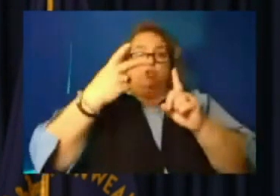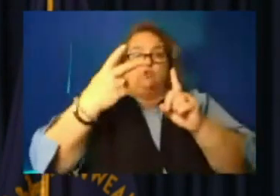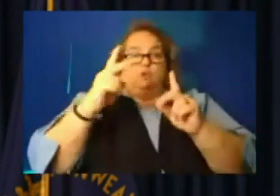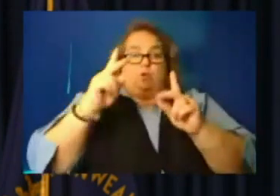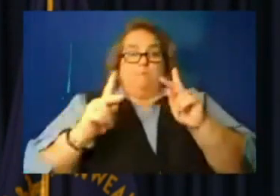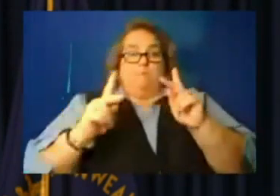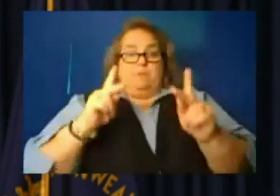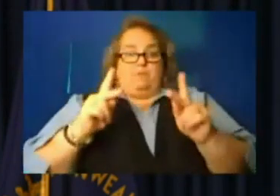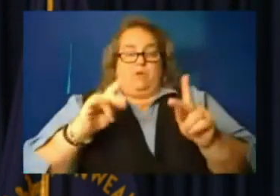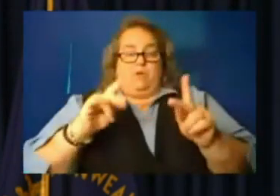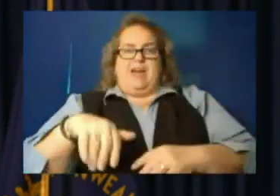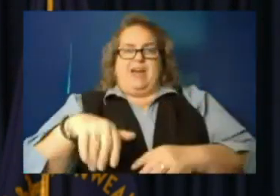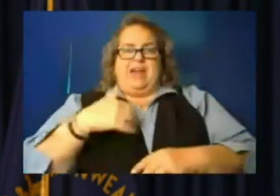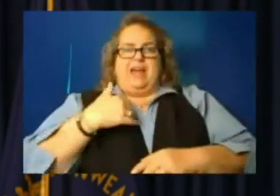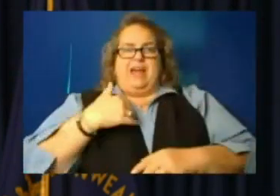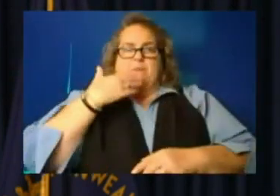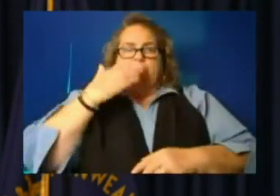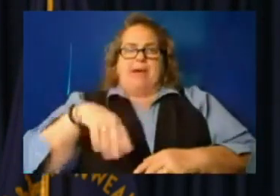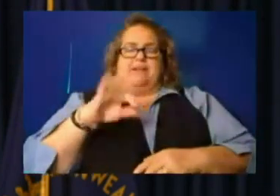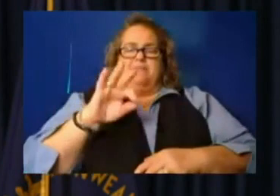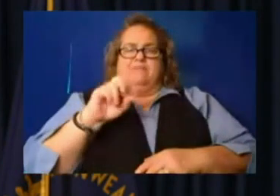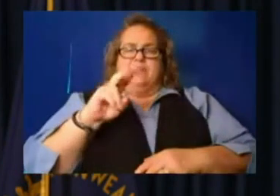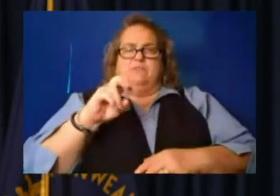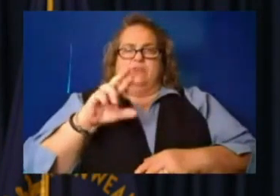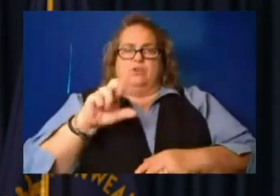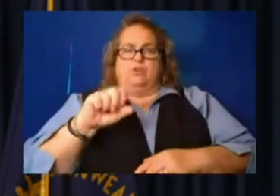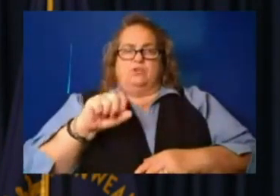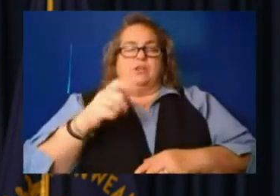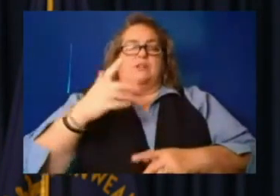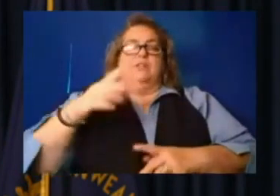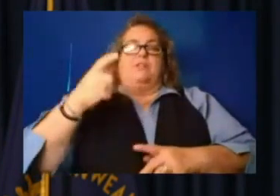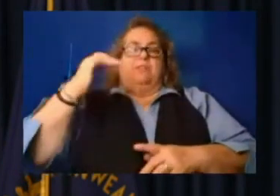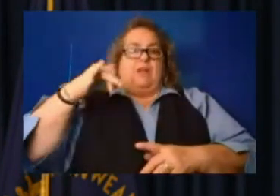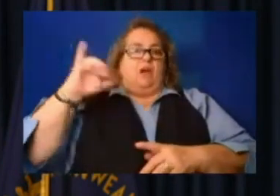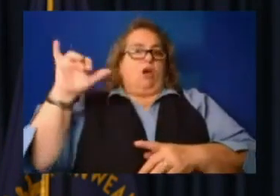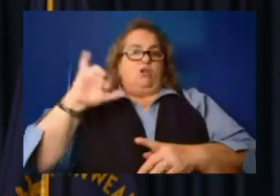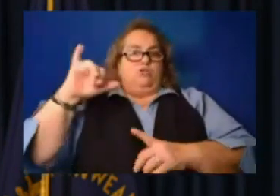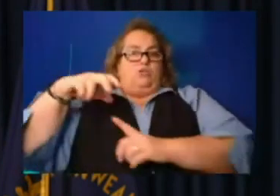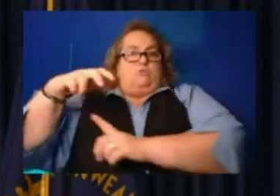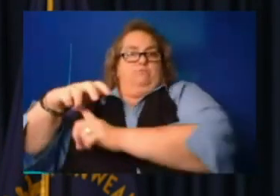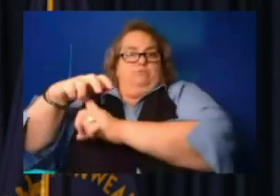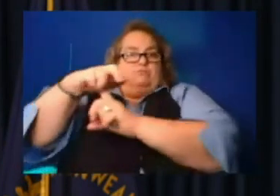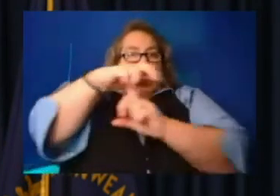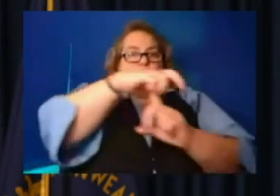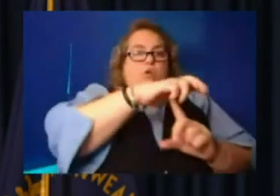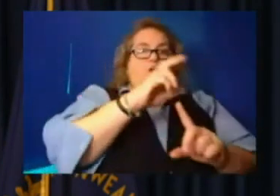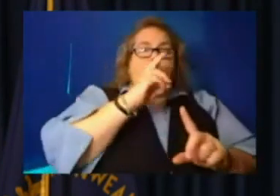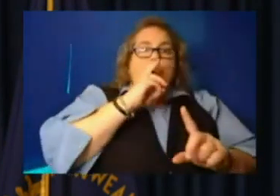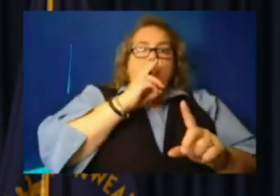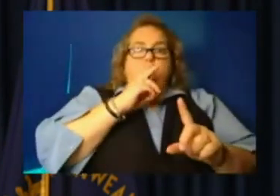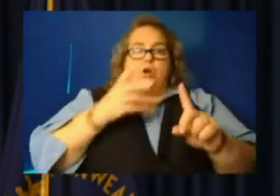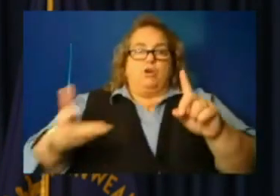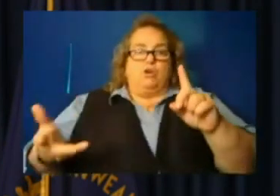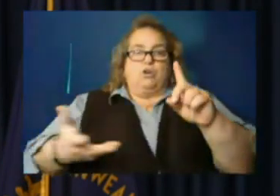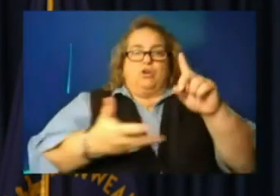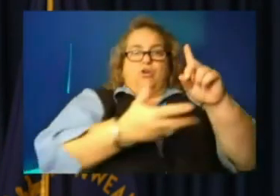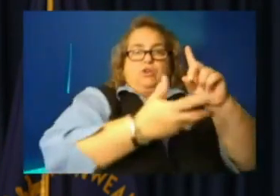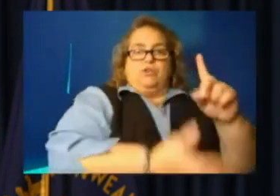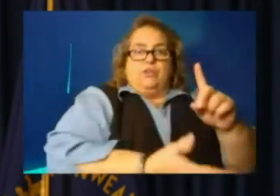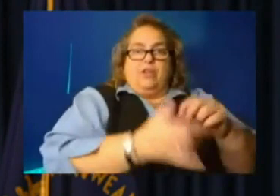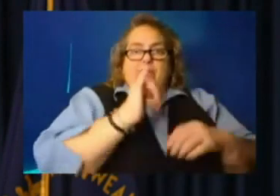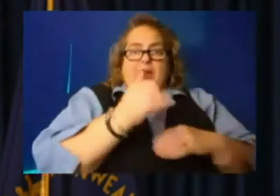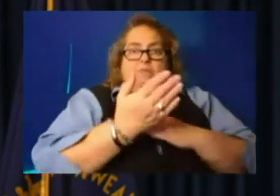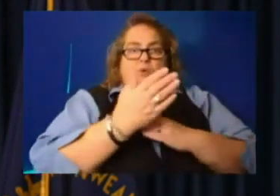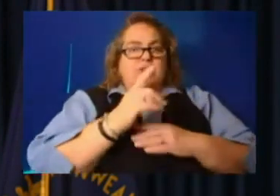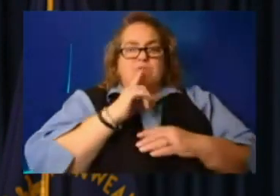and got back. They had airlifted water earlier that morning. They're doing a phenomenal job and I'm proud of them. Kentucky